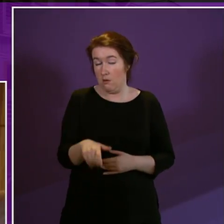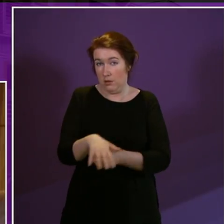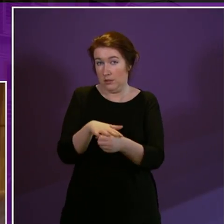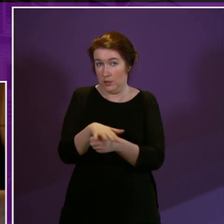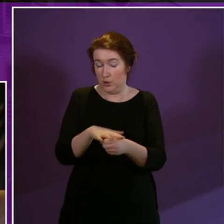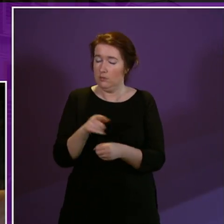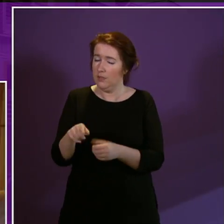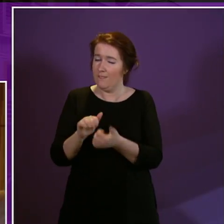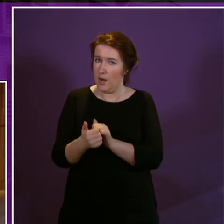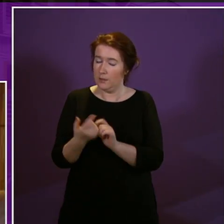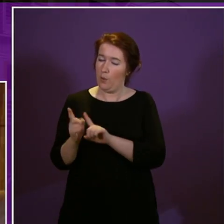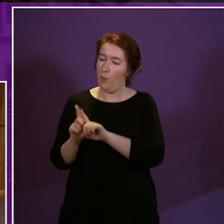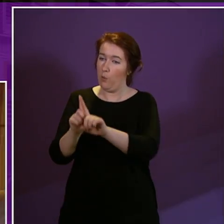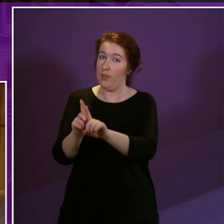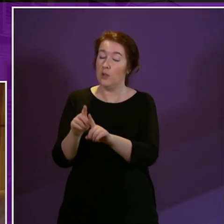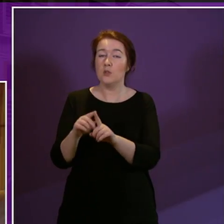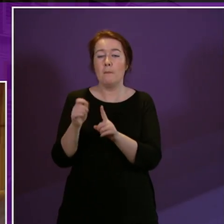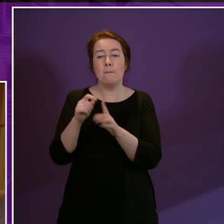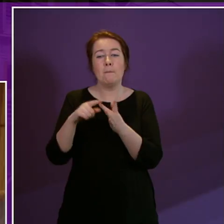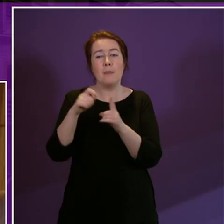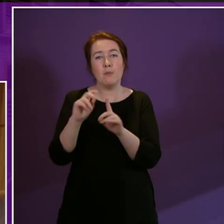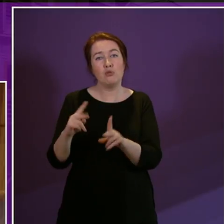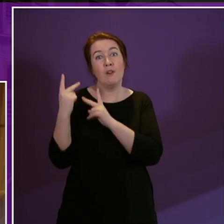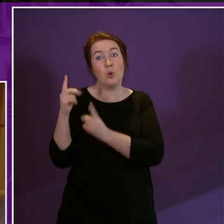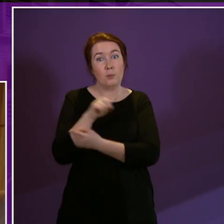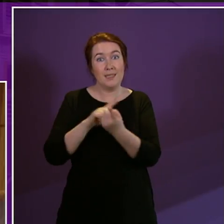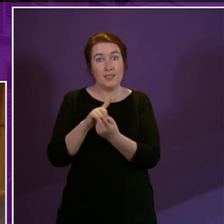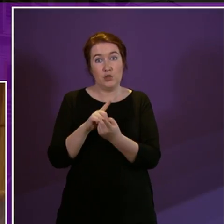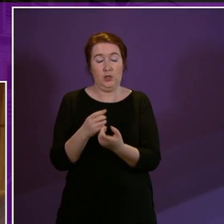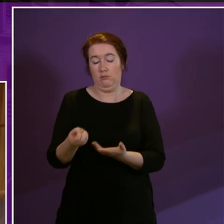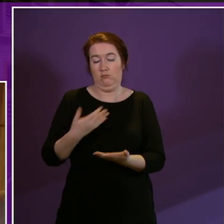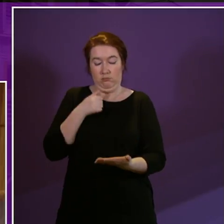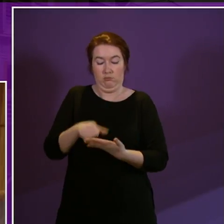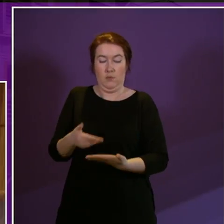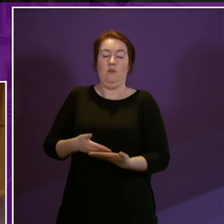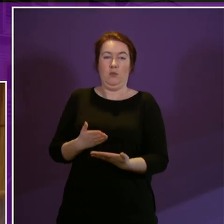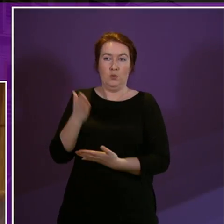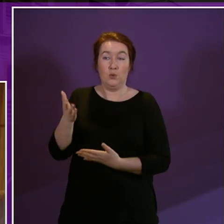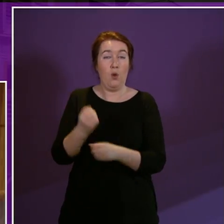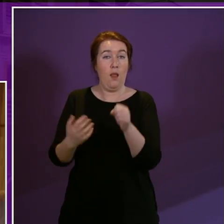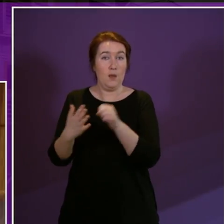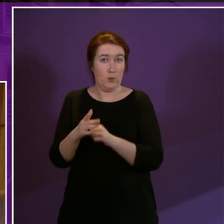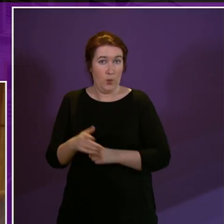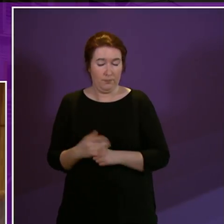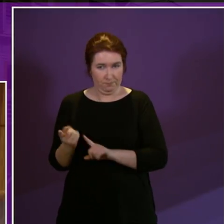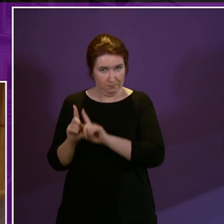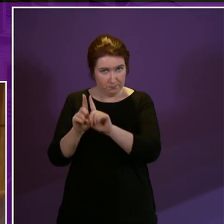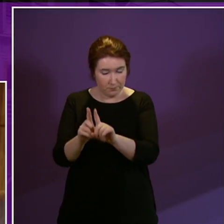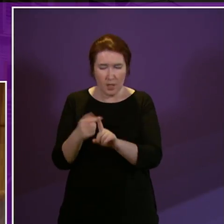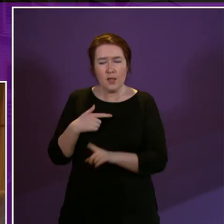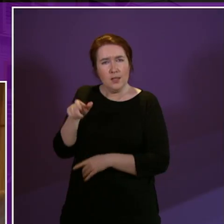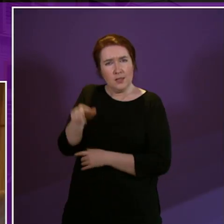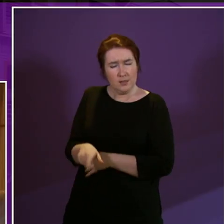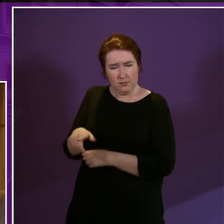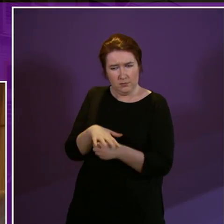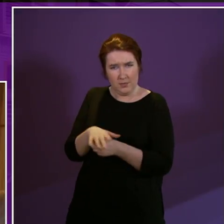friend to accompany her to a PIP review meeting that she'd been unexpectedly asked to attend in Glasgow my constituent is a